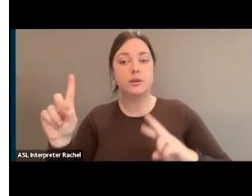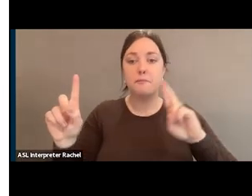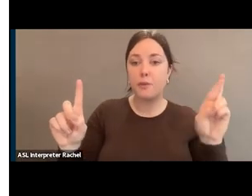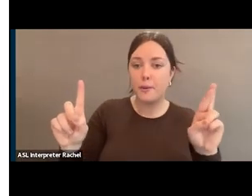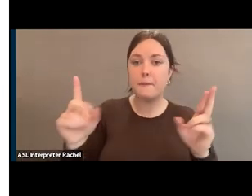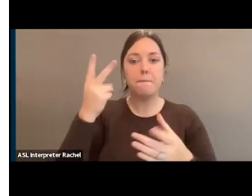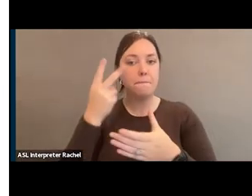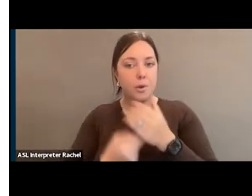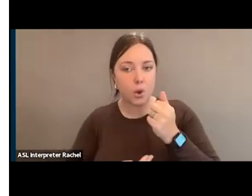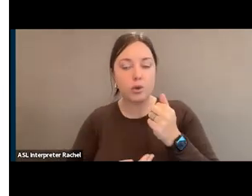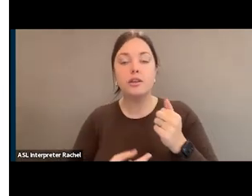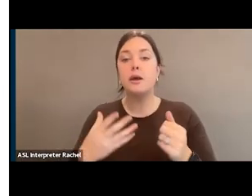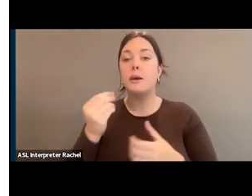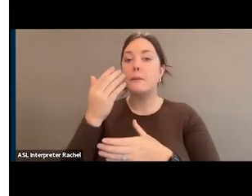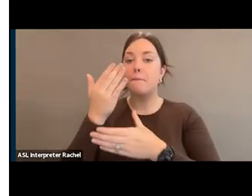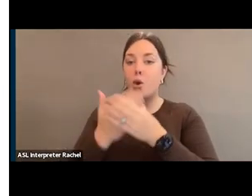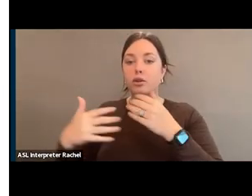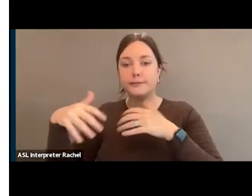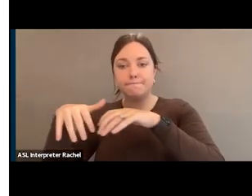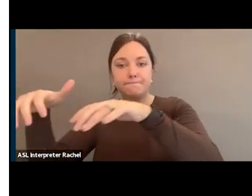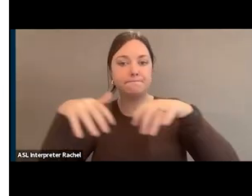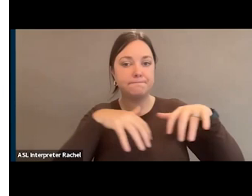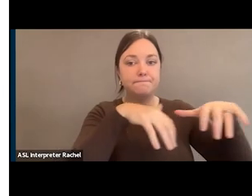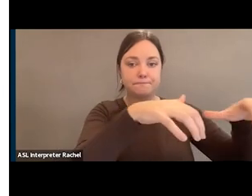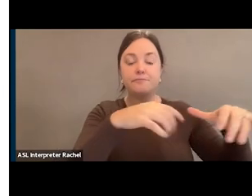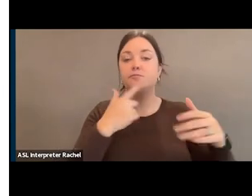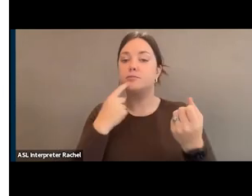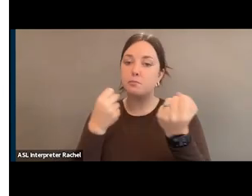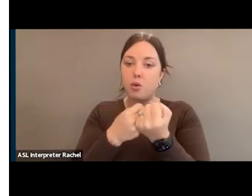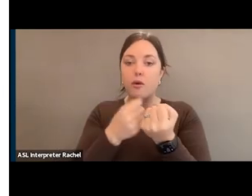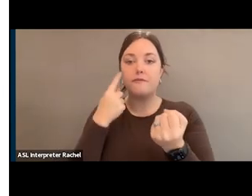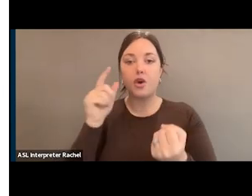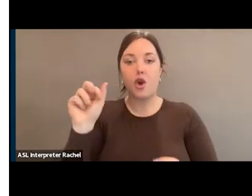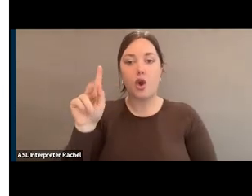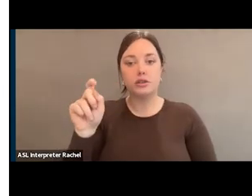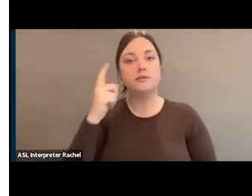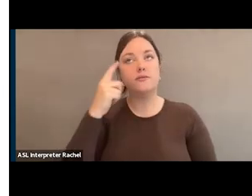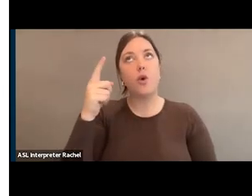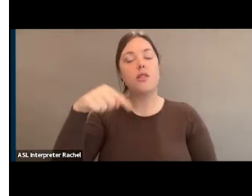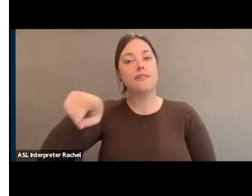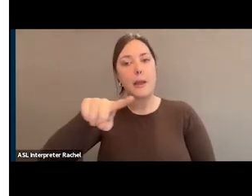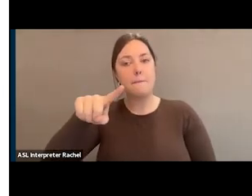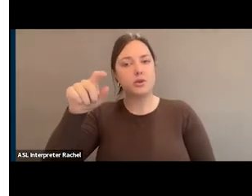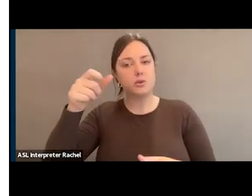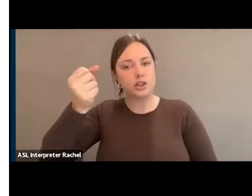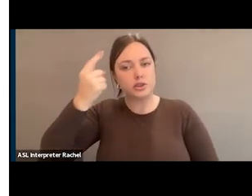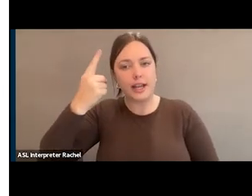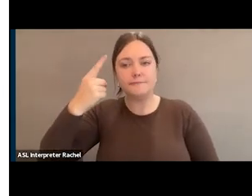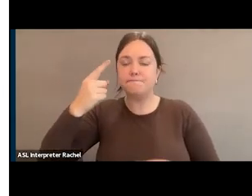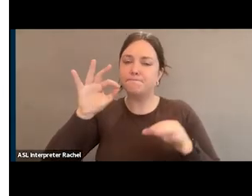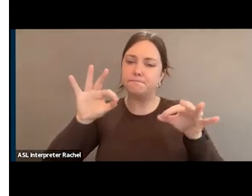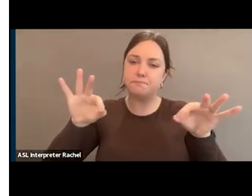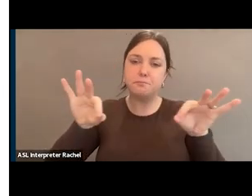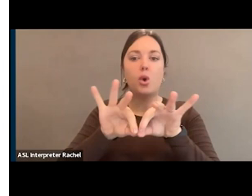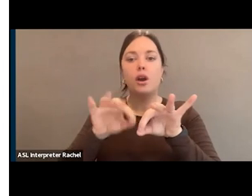both chambers, to get support for the arts for them to realize that it is integral to domestic